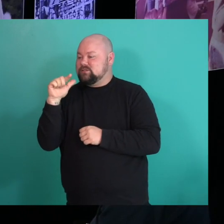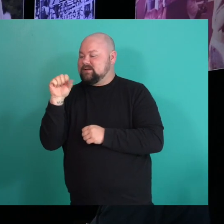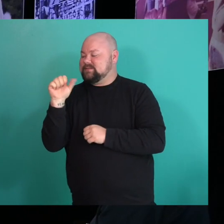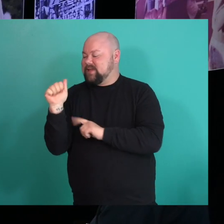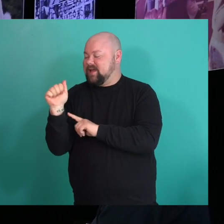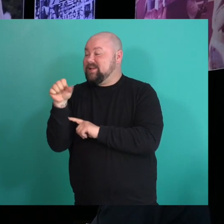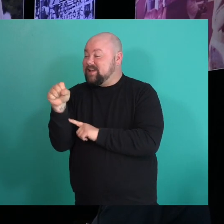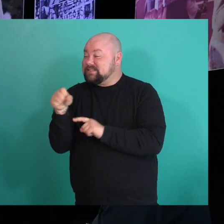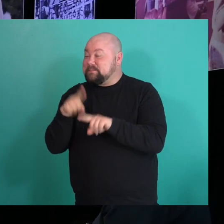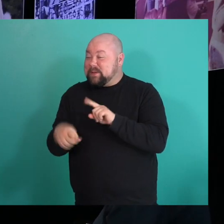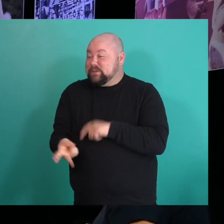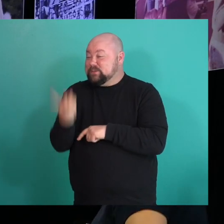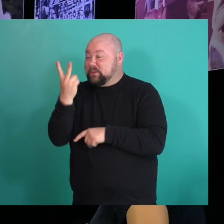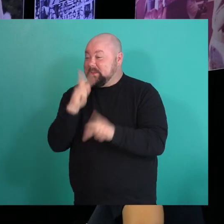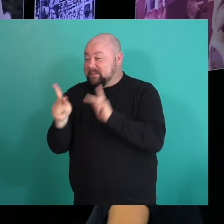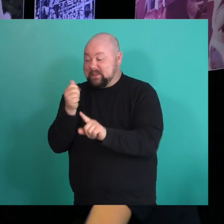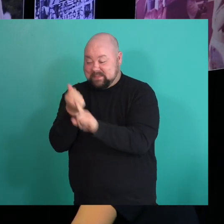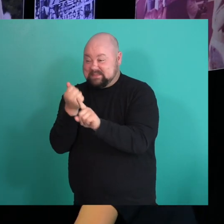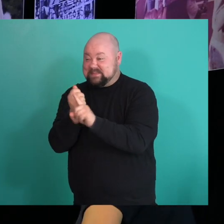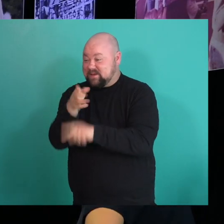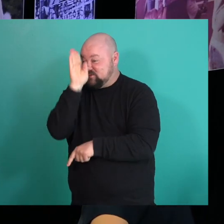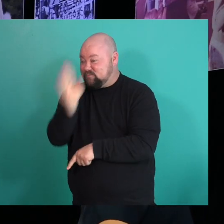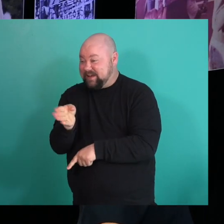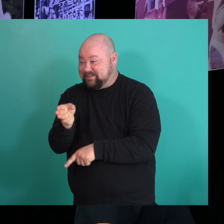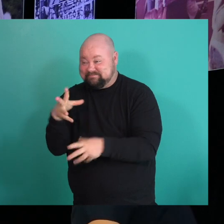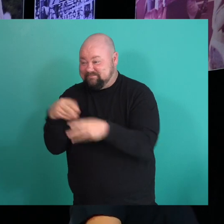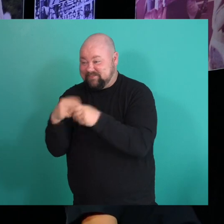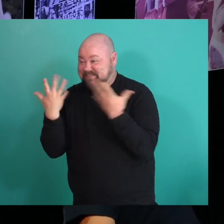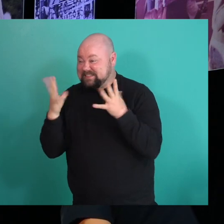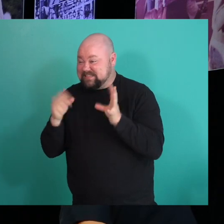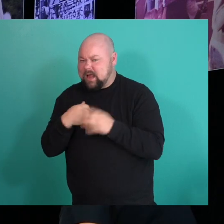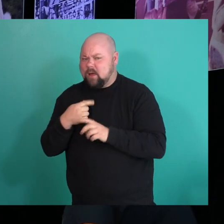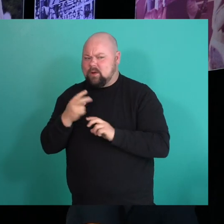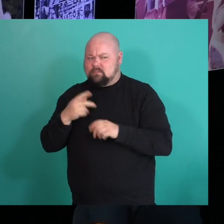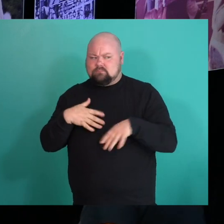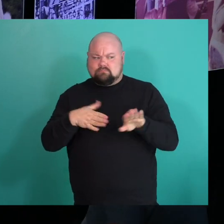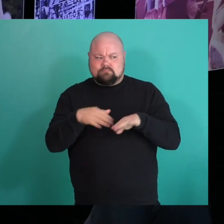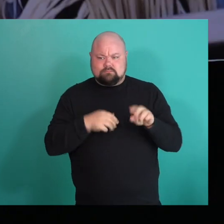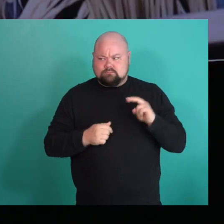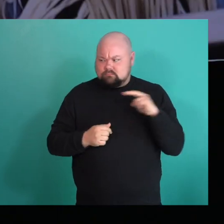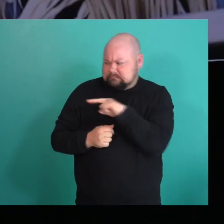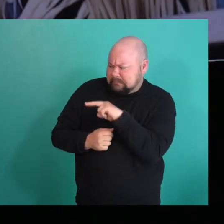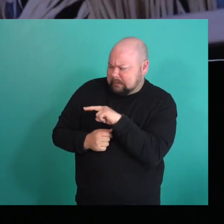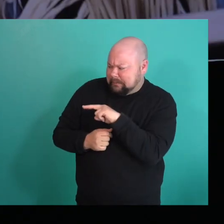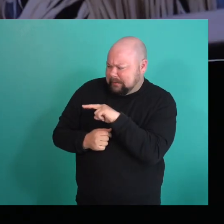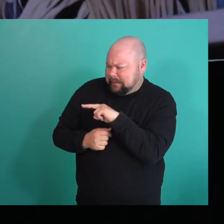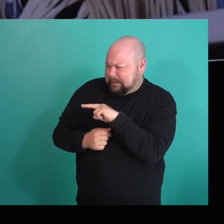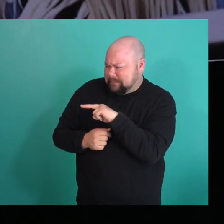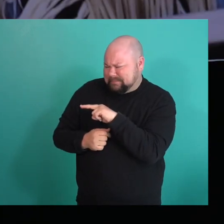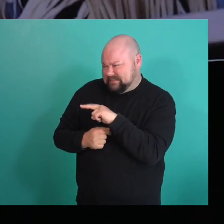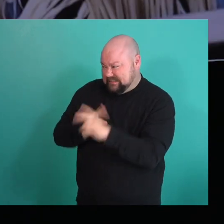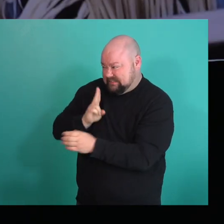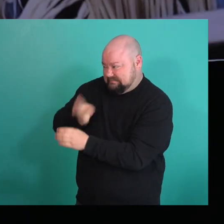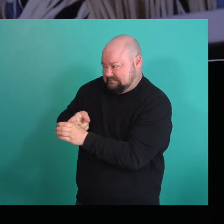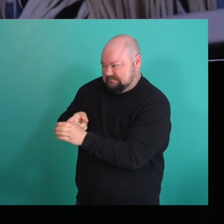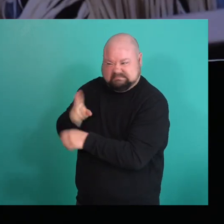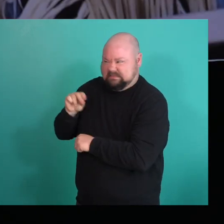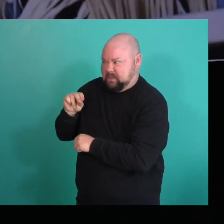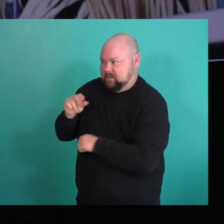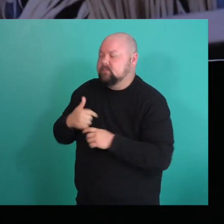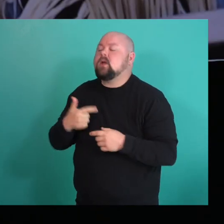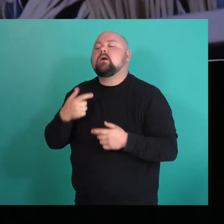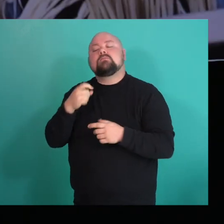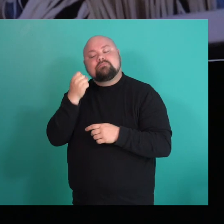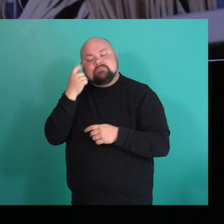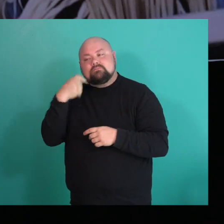were straight. And like, you know, like, and I would always like walk by the door and like, do I, I'm not going to do that. Uh, but I was a very big theater